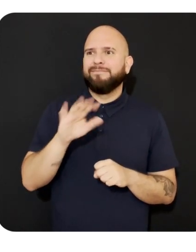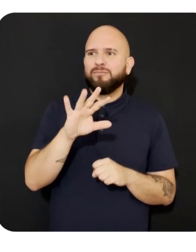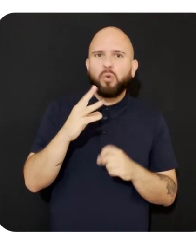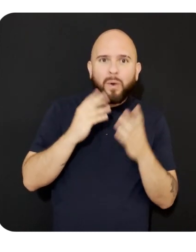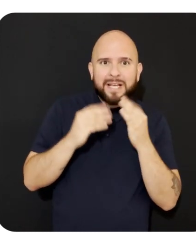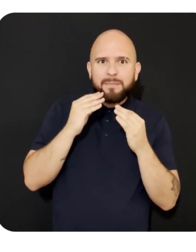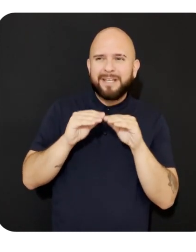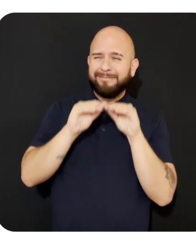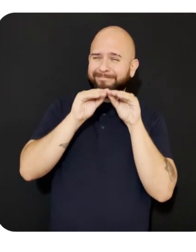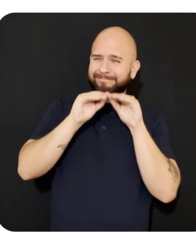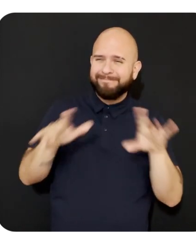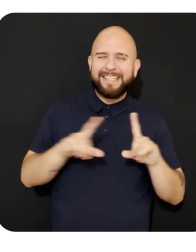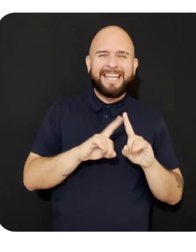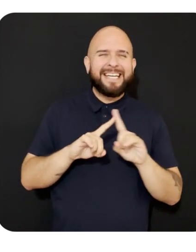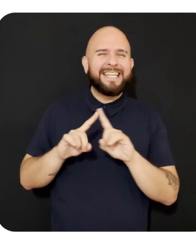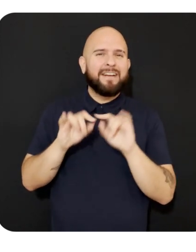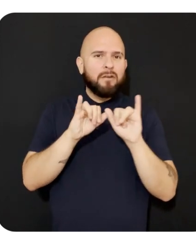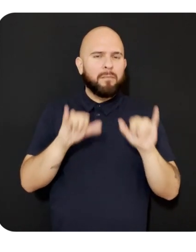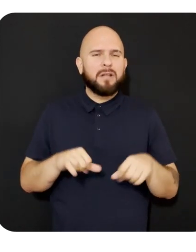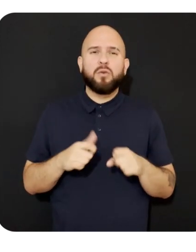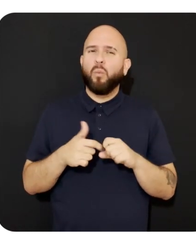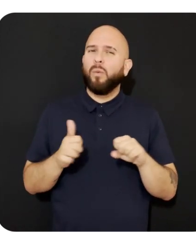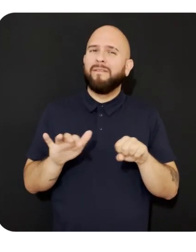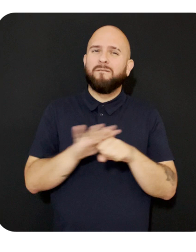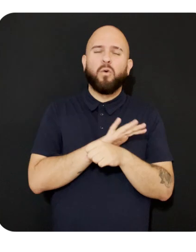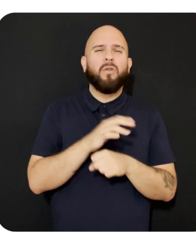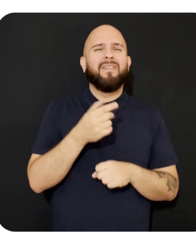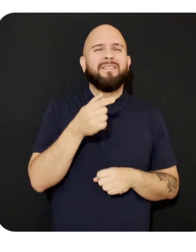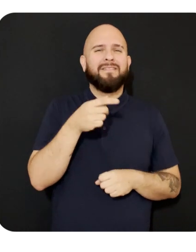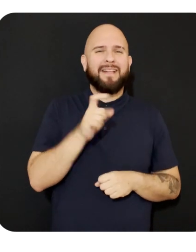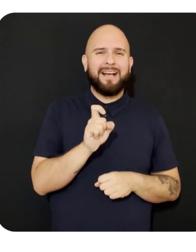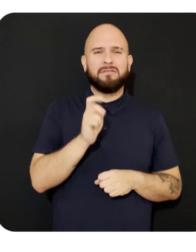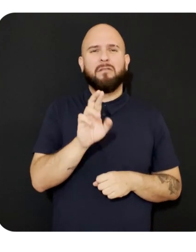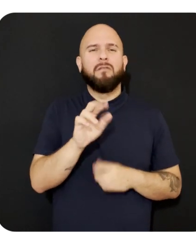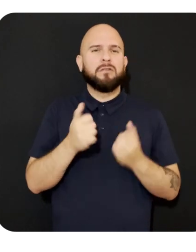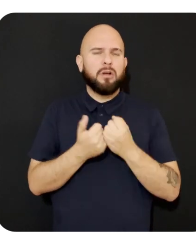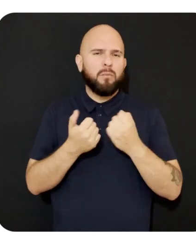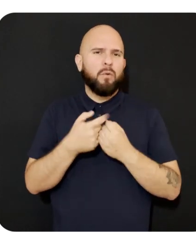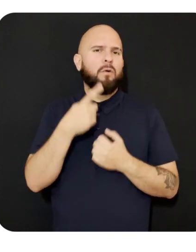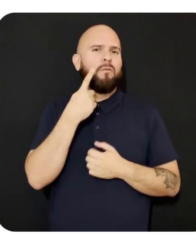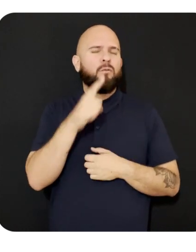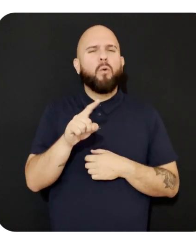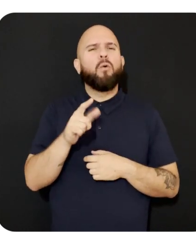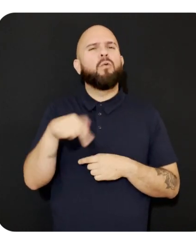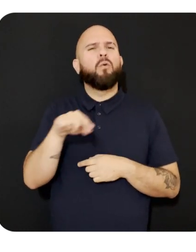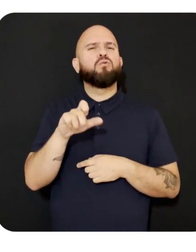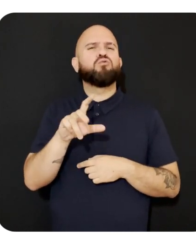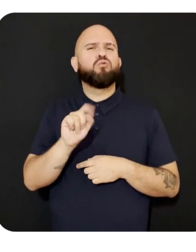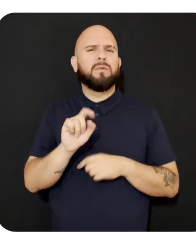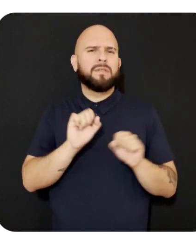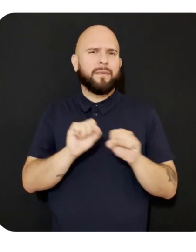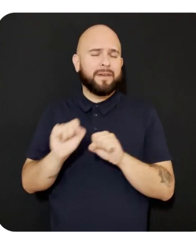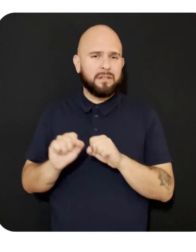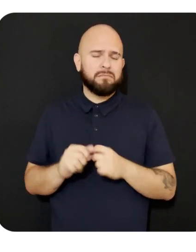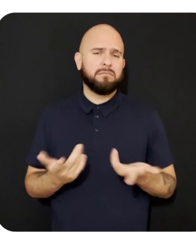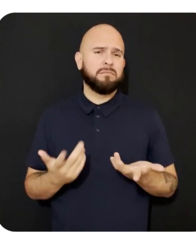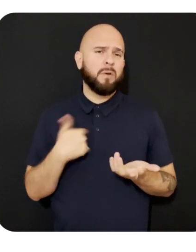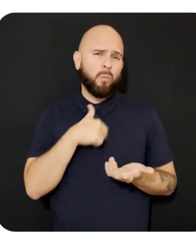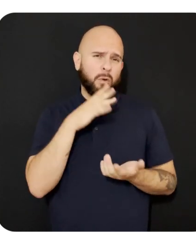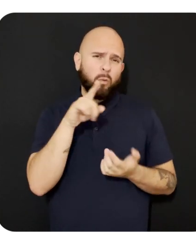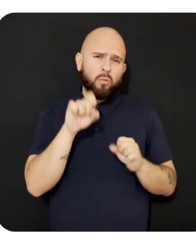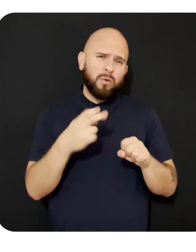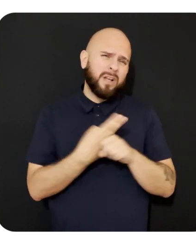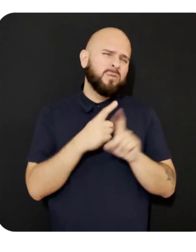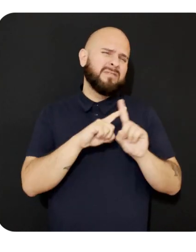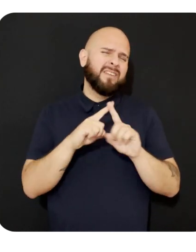with full OpenXR support for all MetaQuest capabilities. We know you have multiple engine options for building your